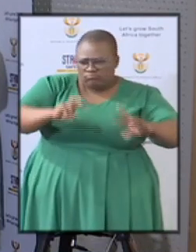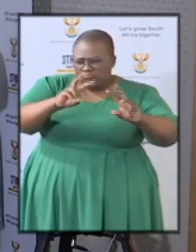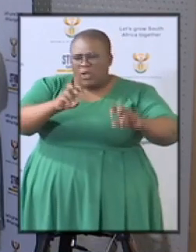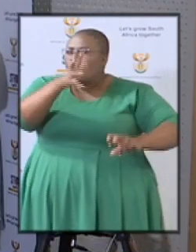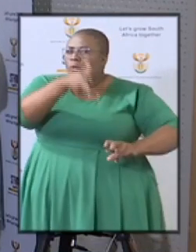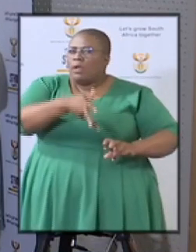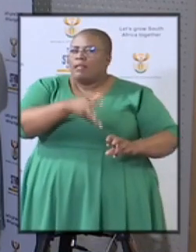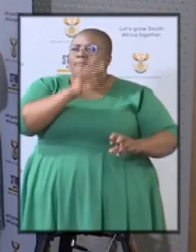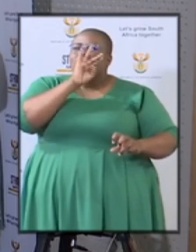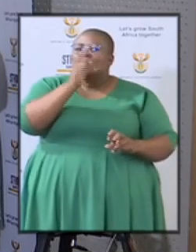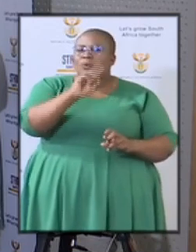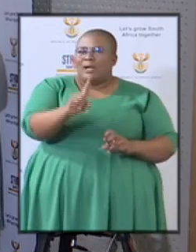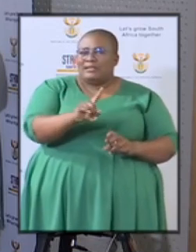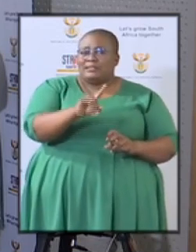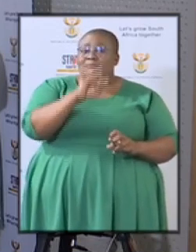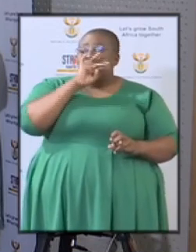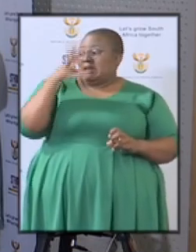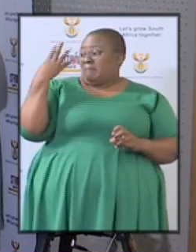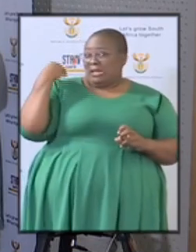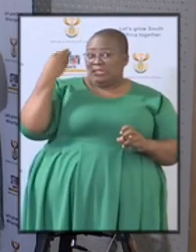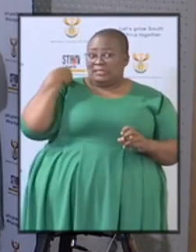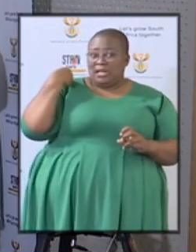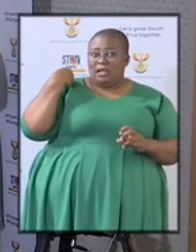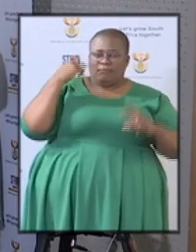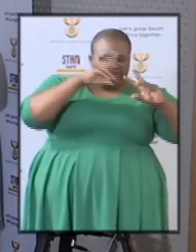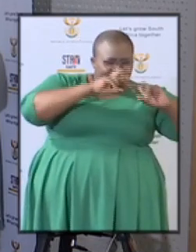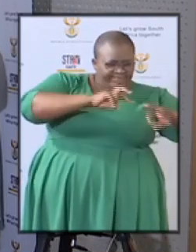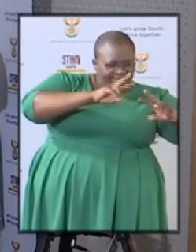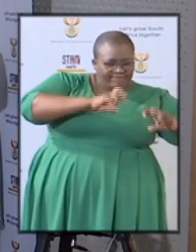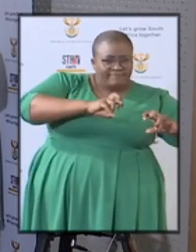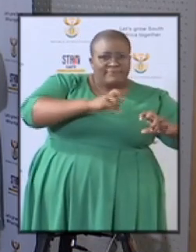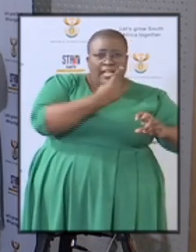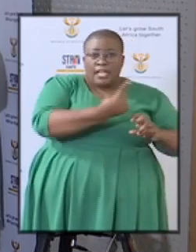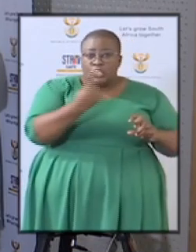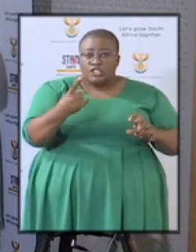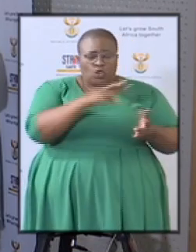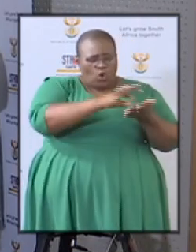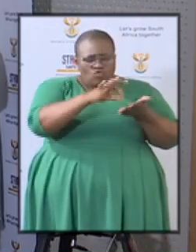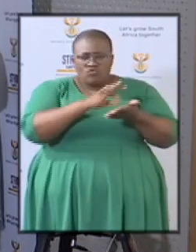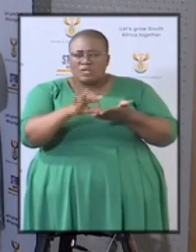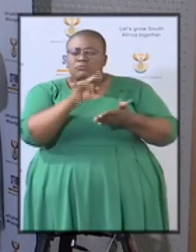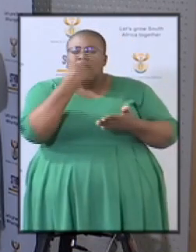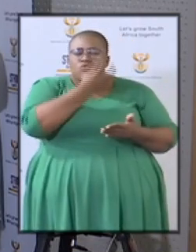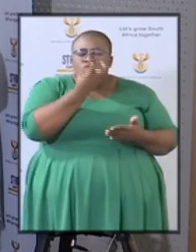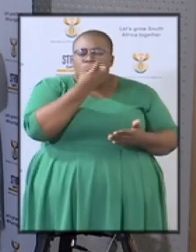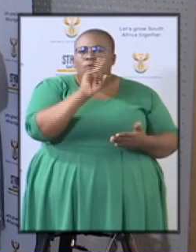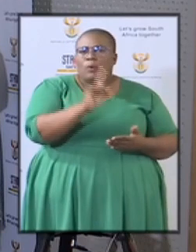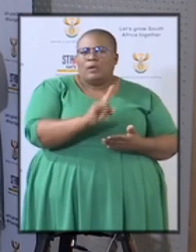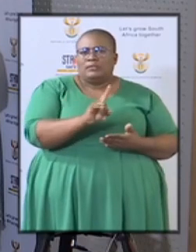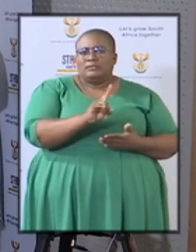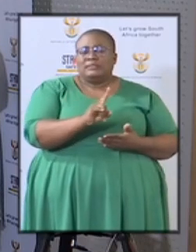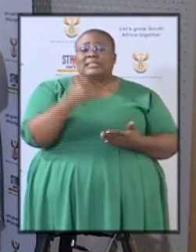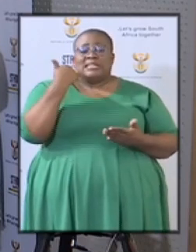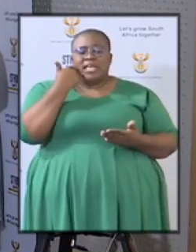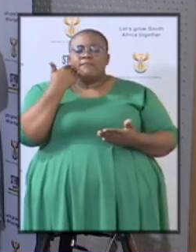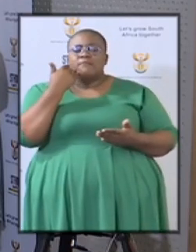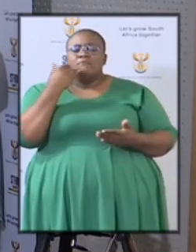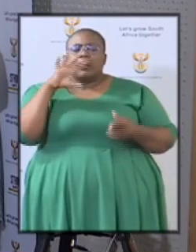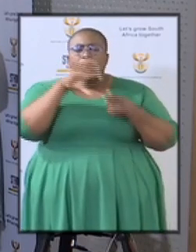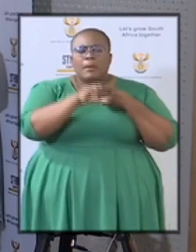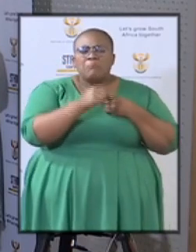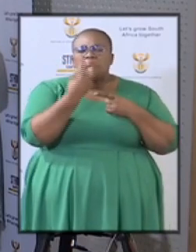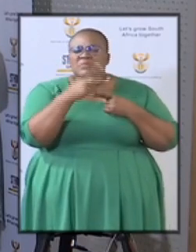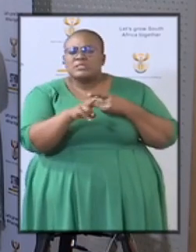And what exactly would they be looking for in those contracts? What happens when there arises a conflict of